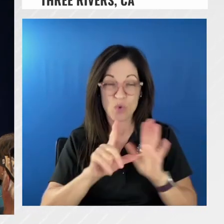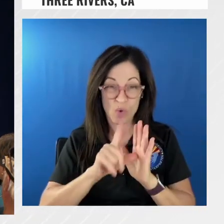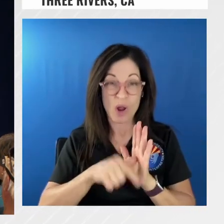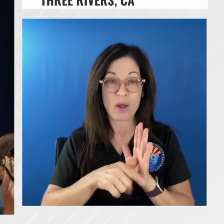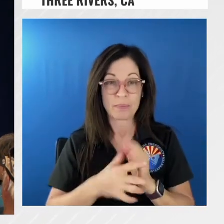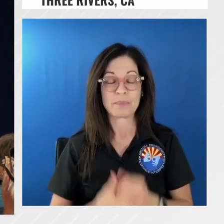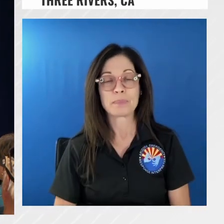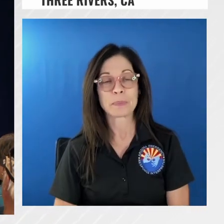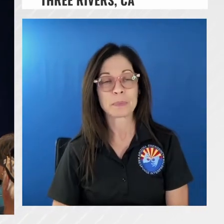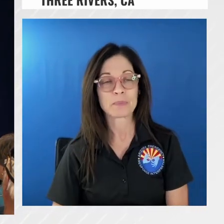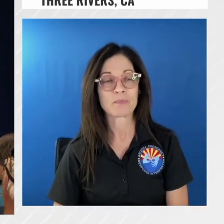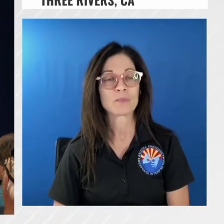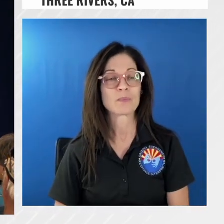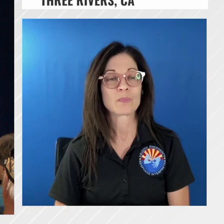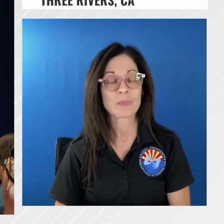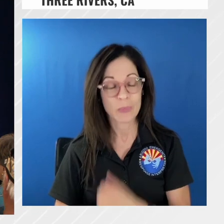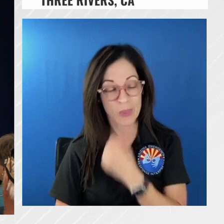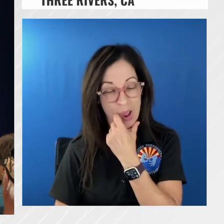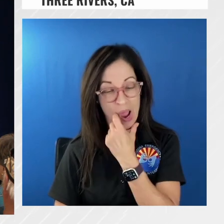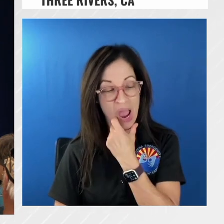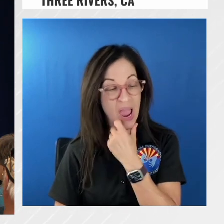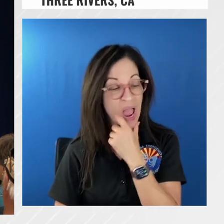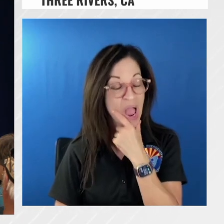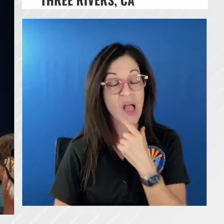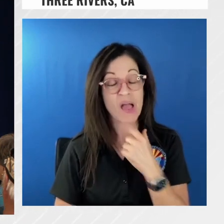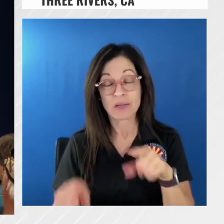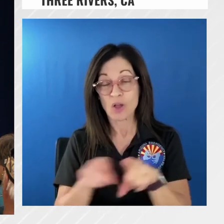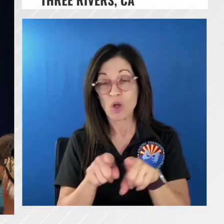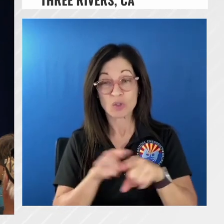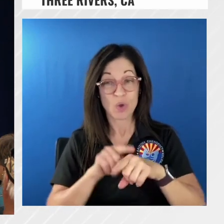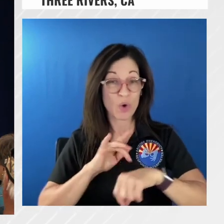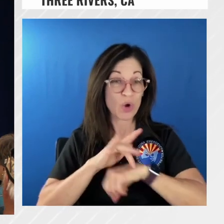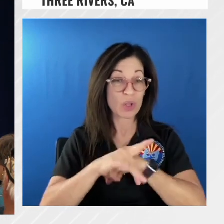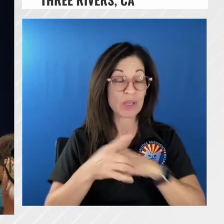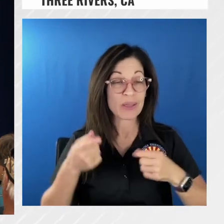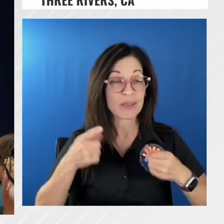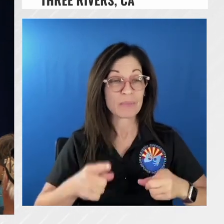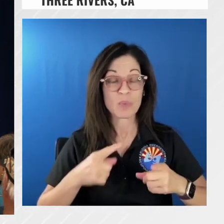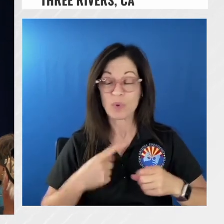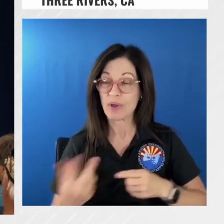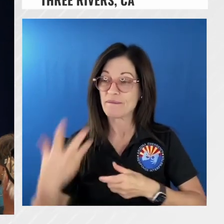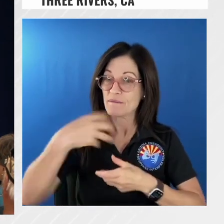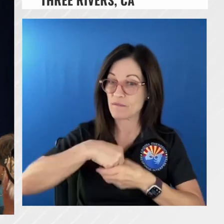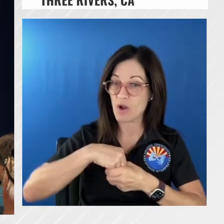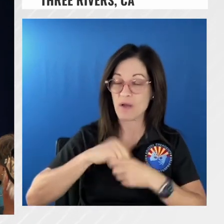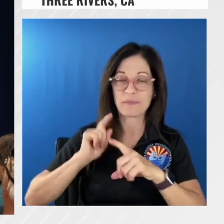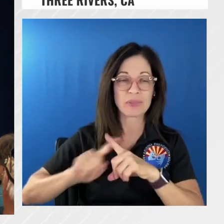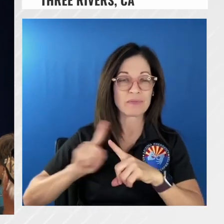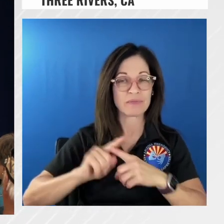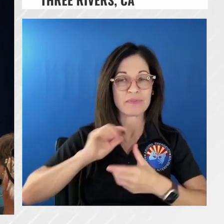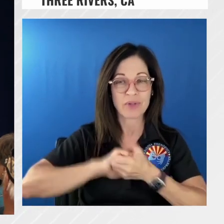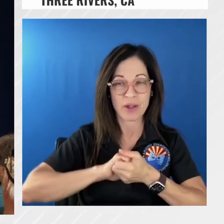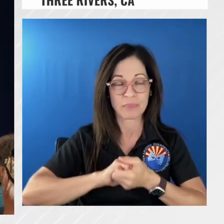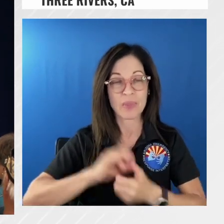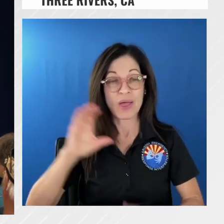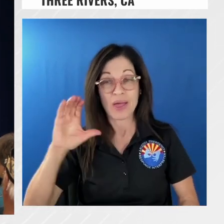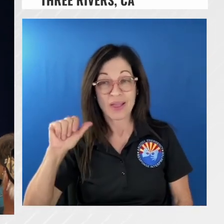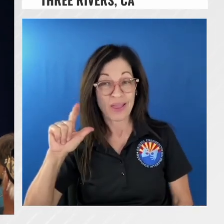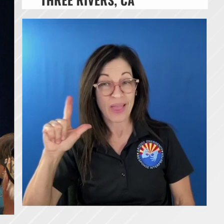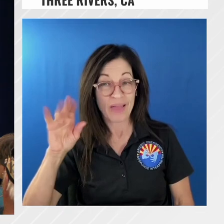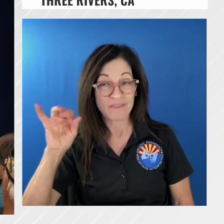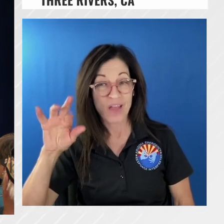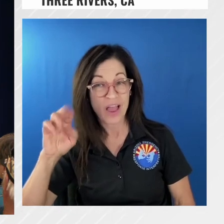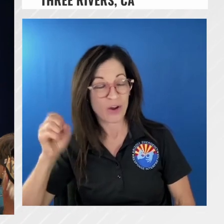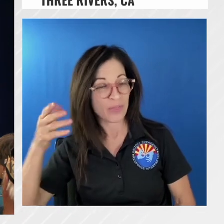that our fire folks did was very early on engaged our partners with cal fire right there on their side